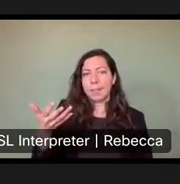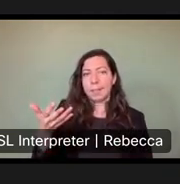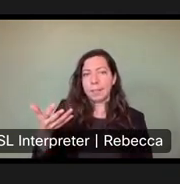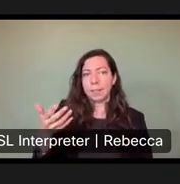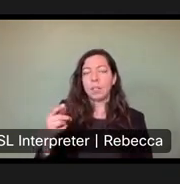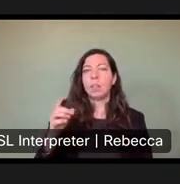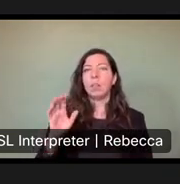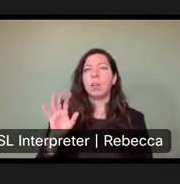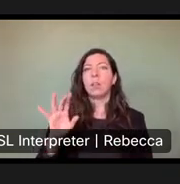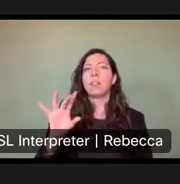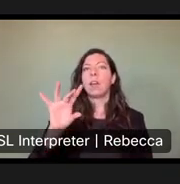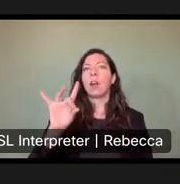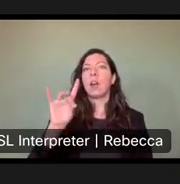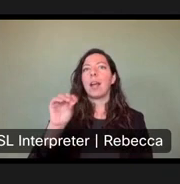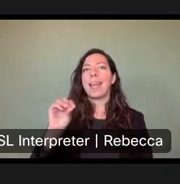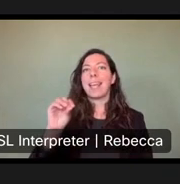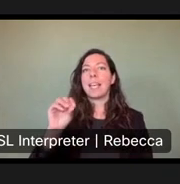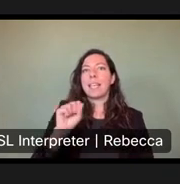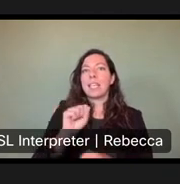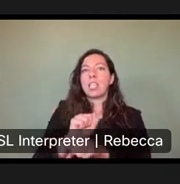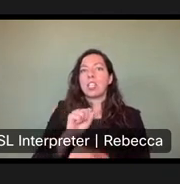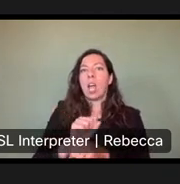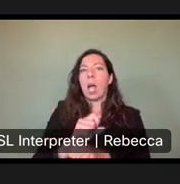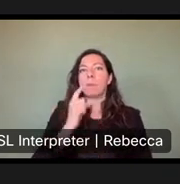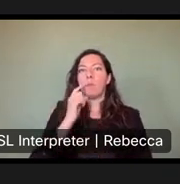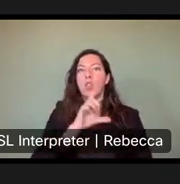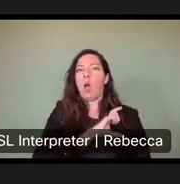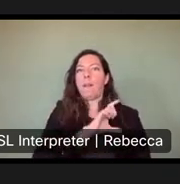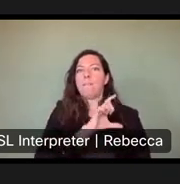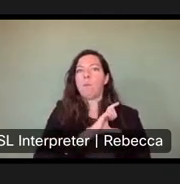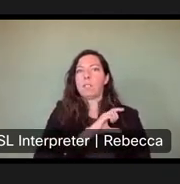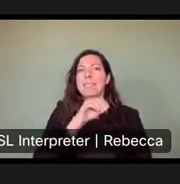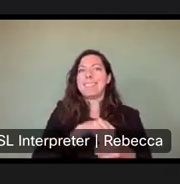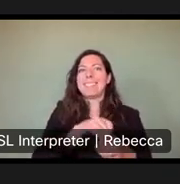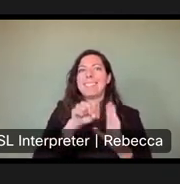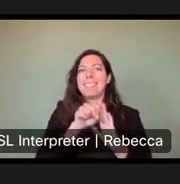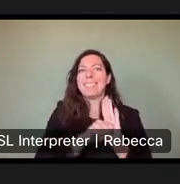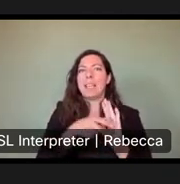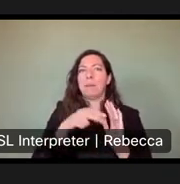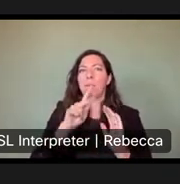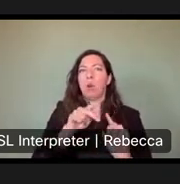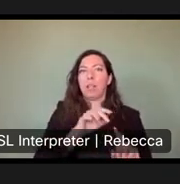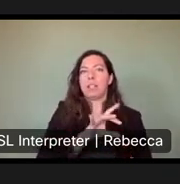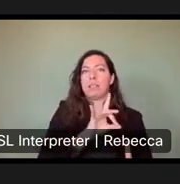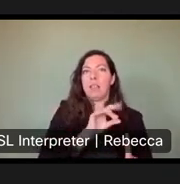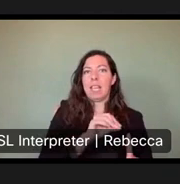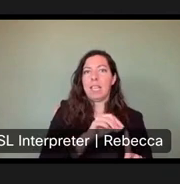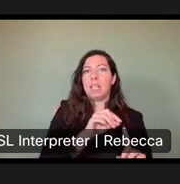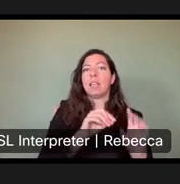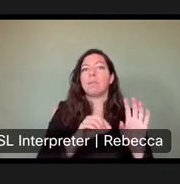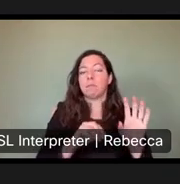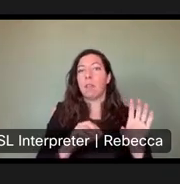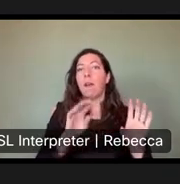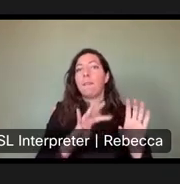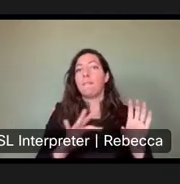approximately 80 positions that are law enforcement positions spread out across the system. And right now, 42% of those positions are vacant.